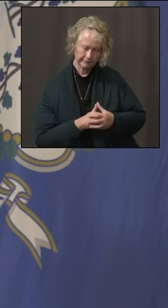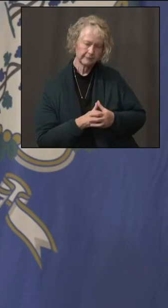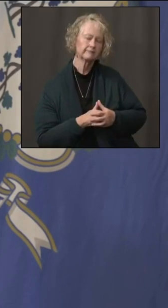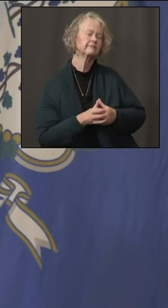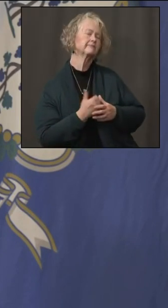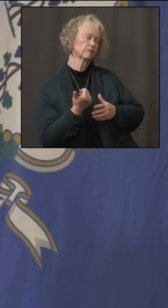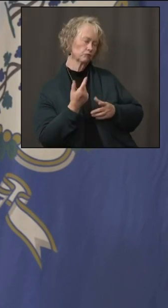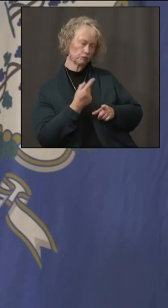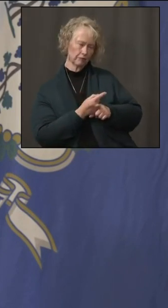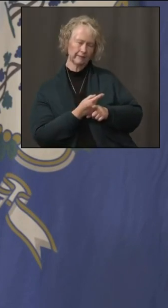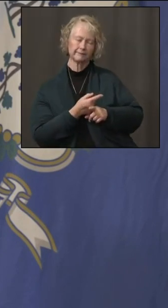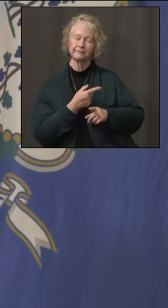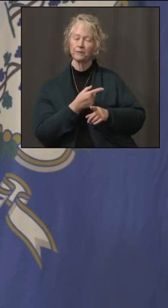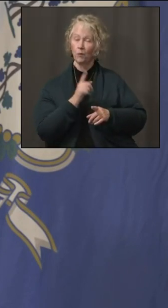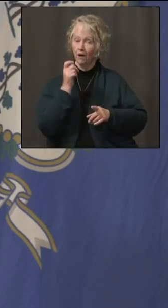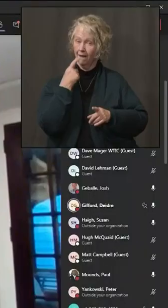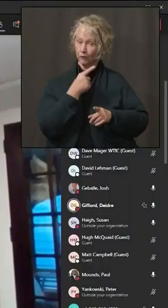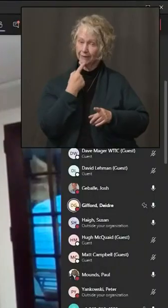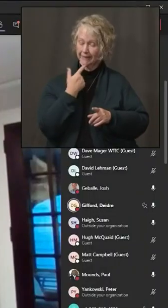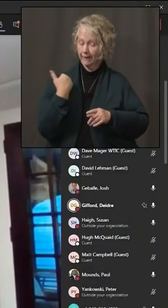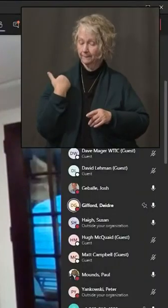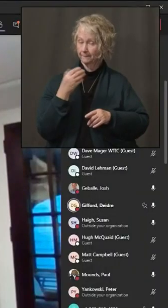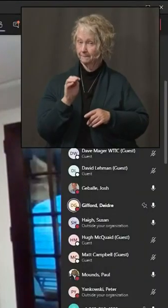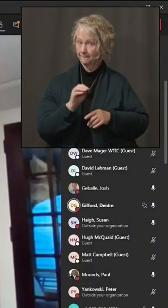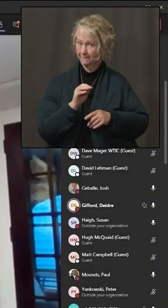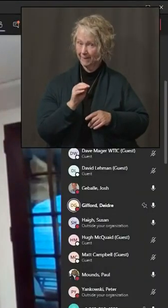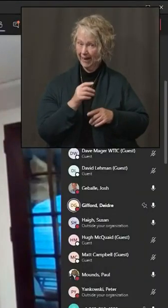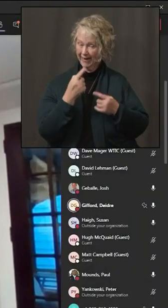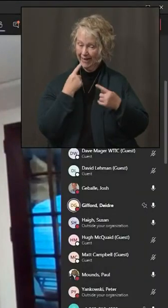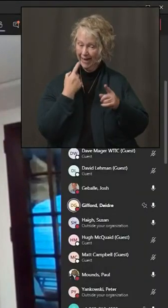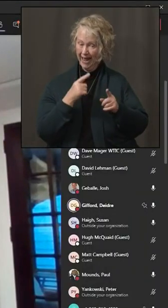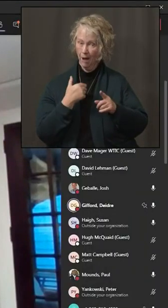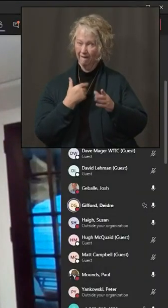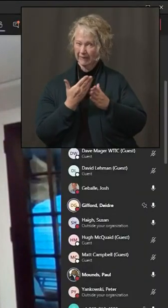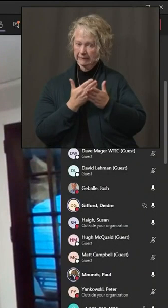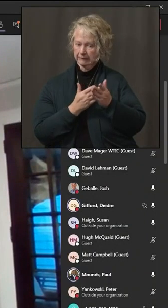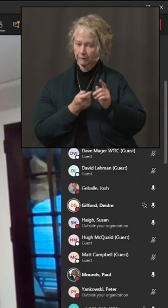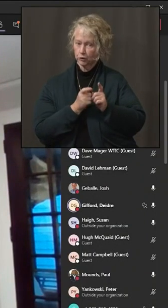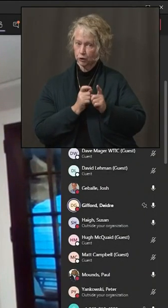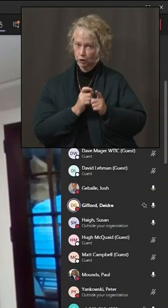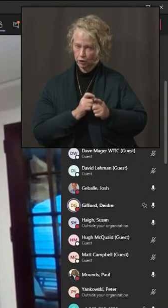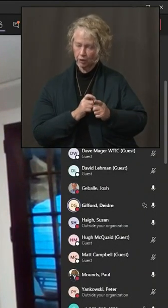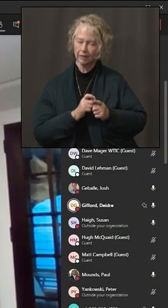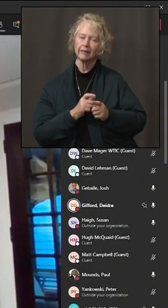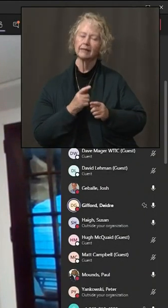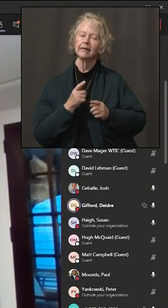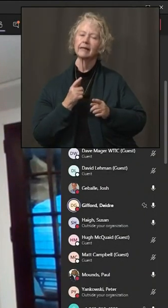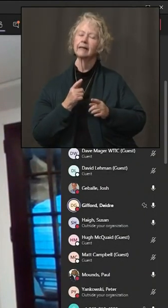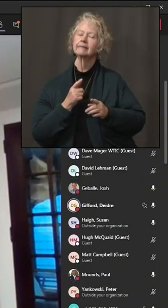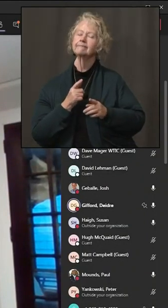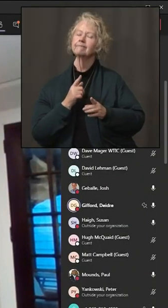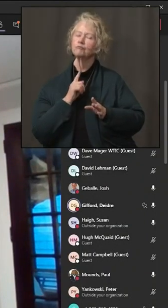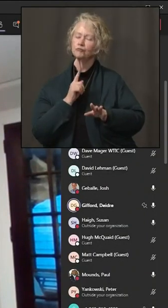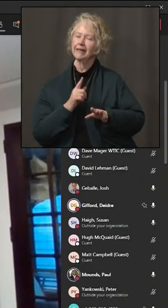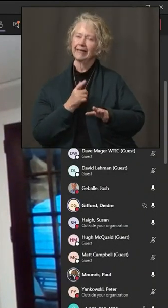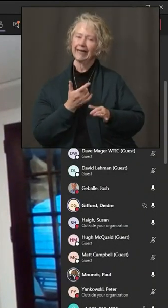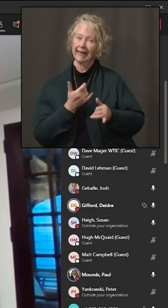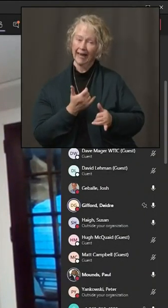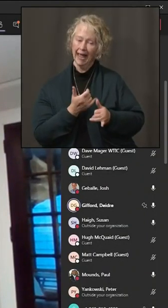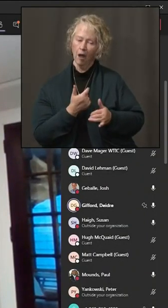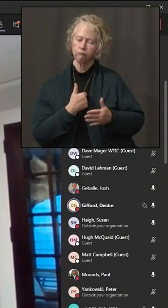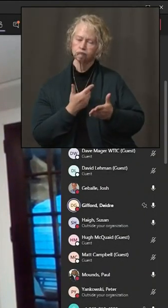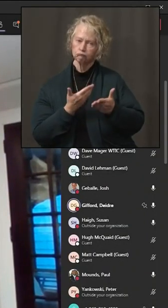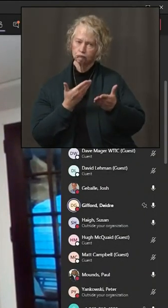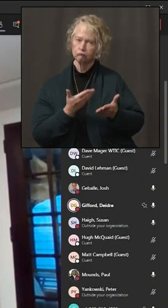So as the governor mentioned on Monday when he announced some of these changes in the sector rules, it really is now a good